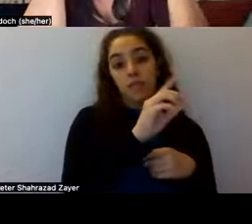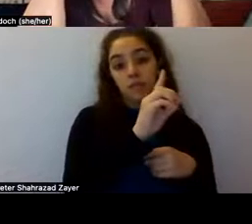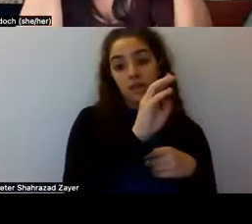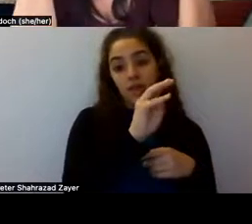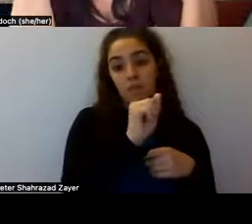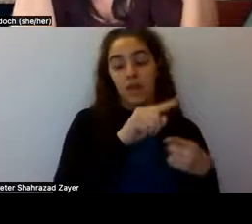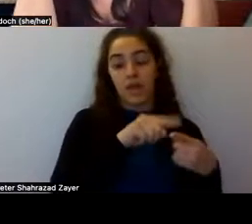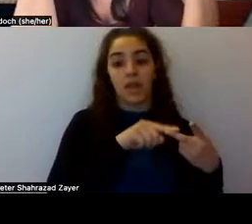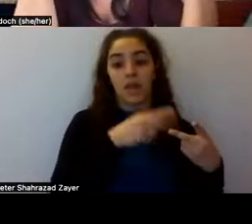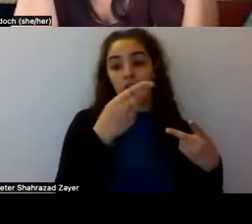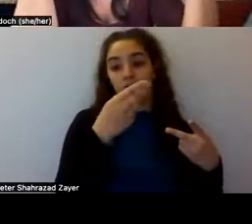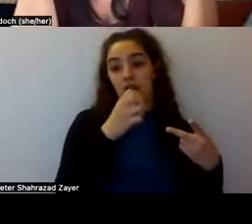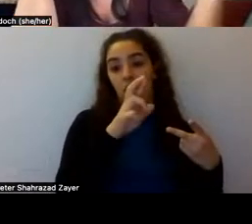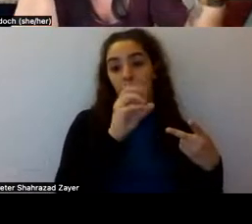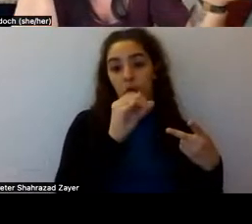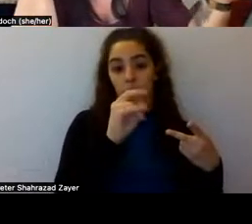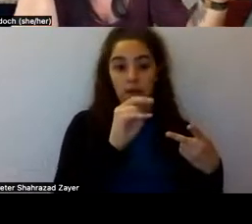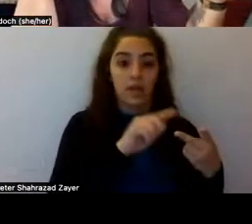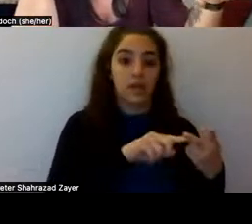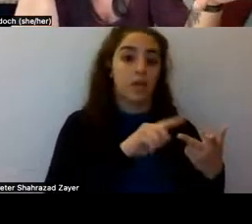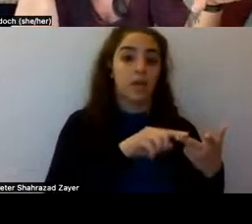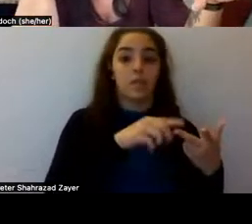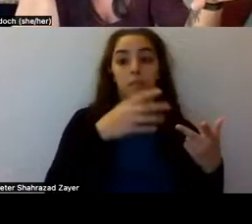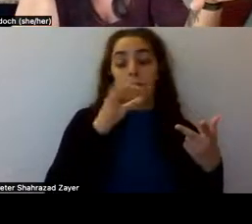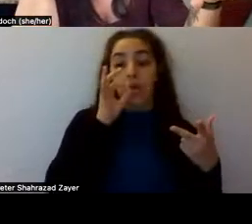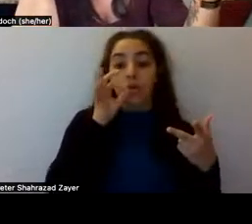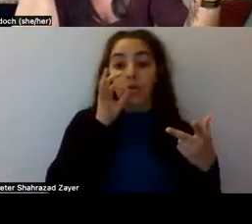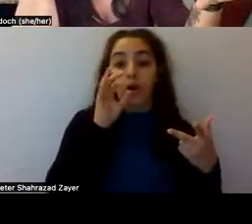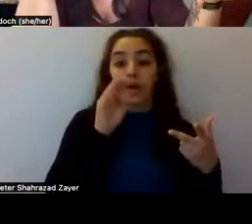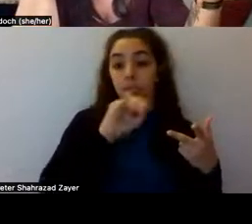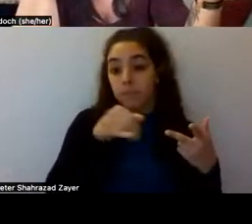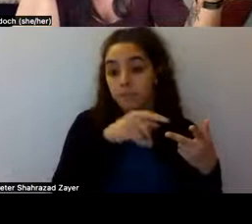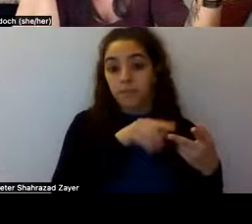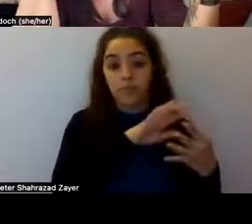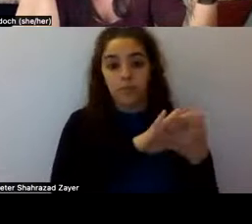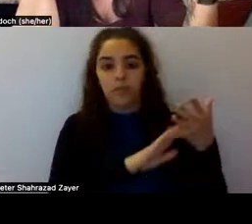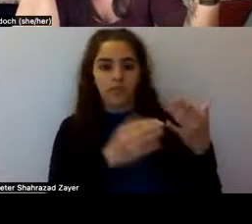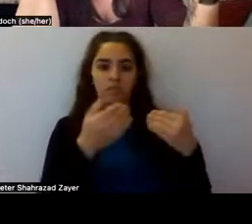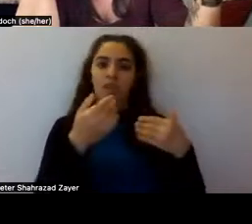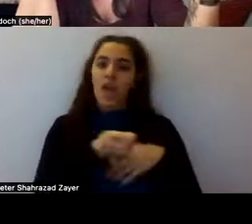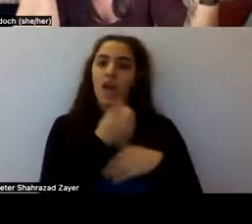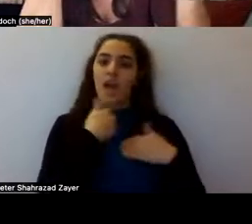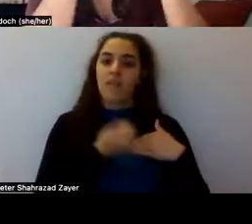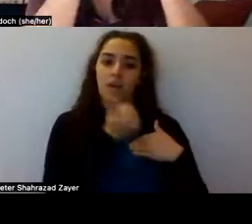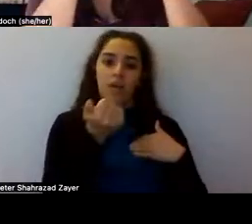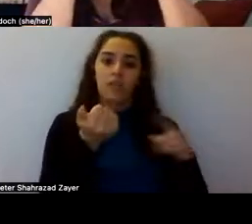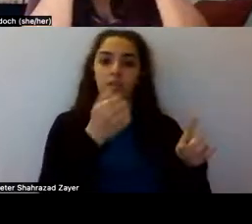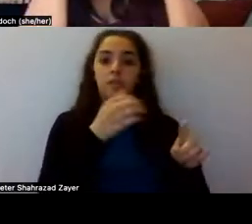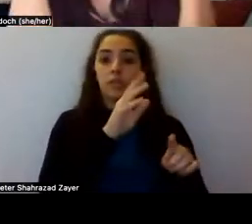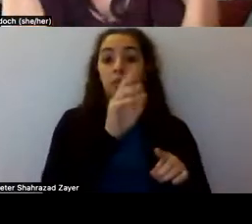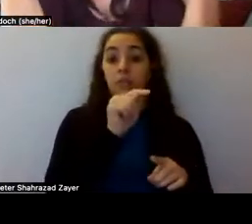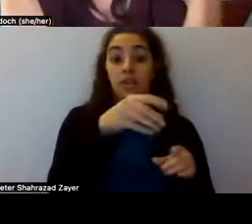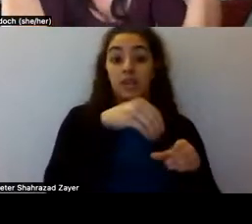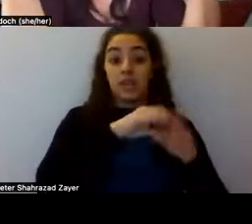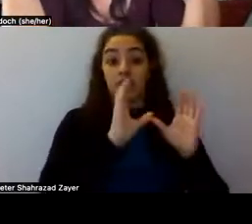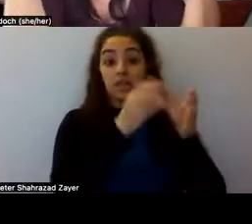meth, and peyote. There are other ones in here as well. This was, this is not an extensive list, but in category one, the substances